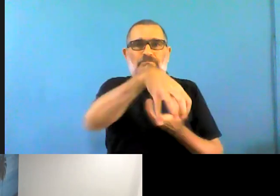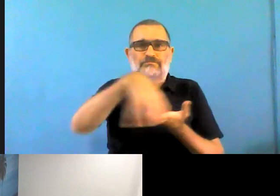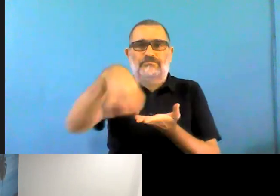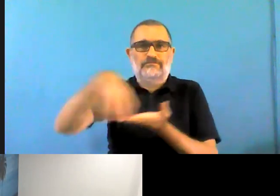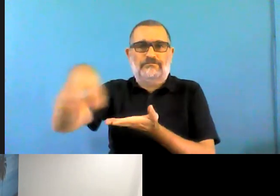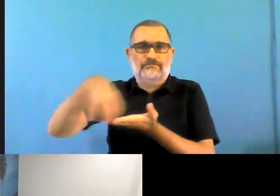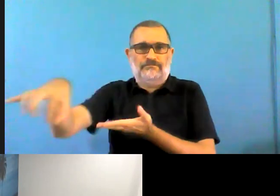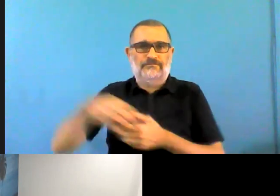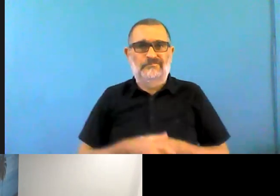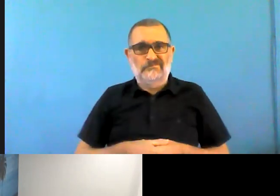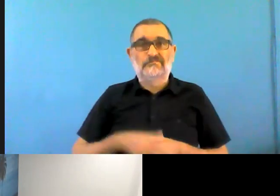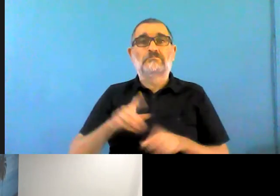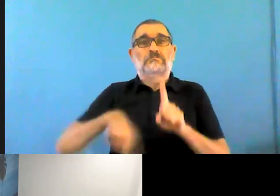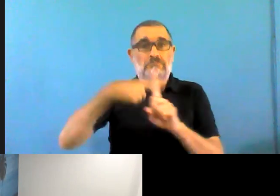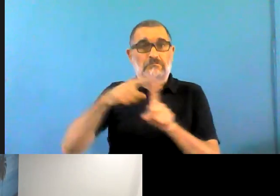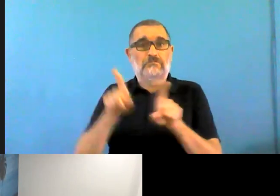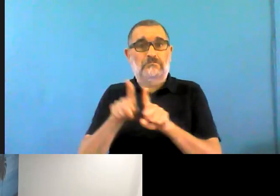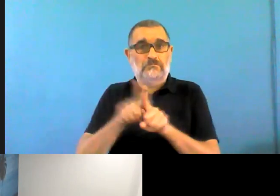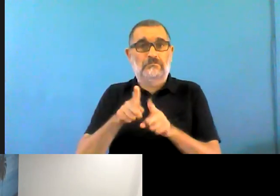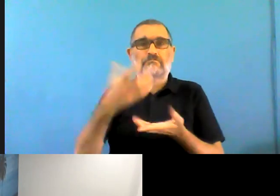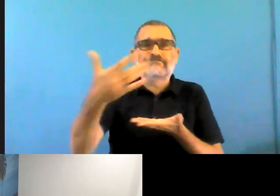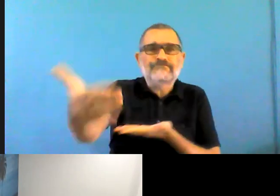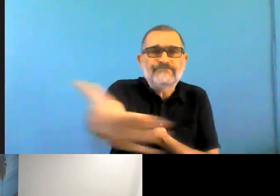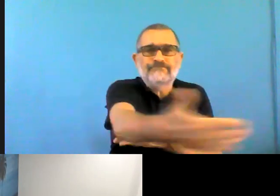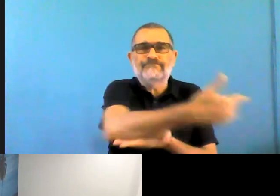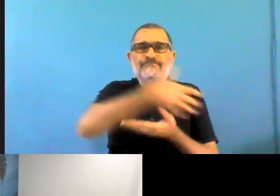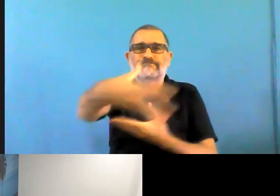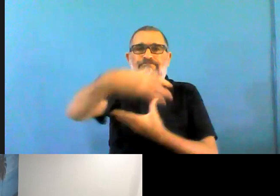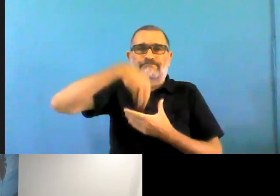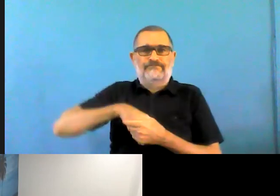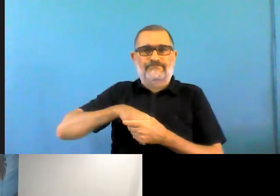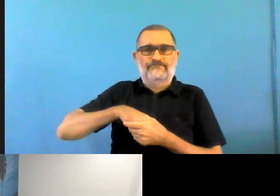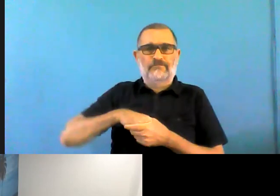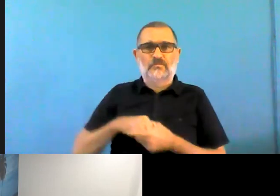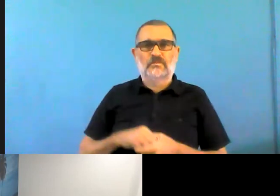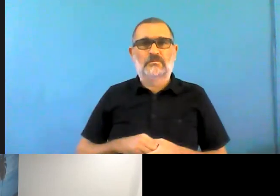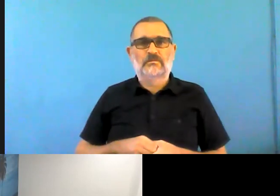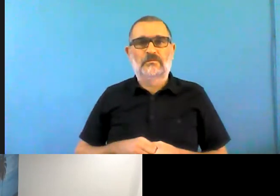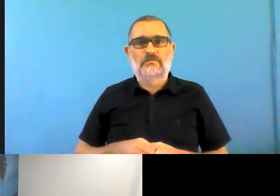having their mental well-being and health affected by this.